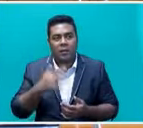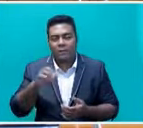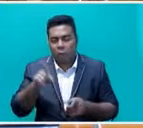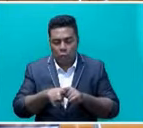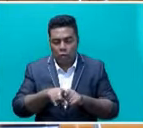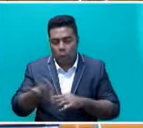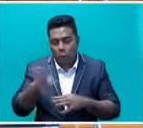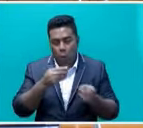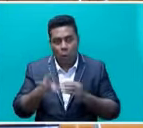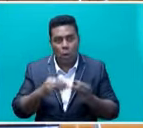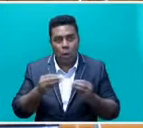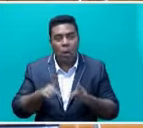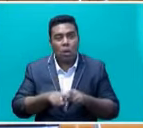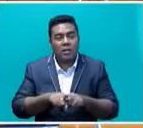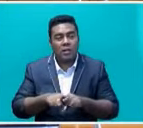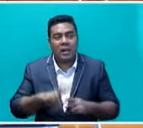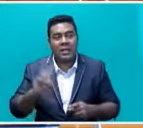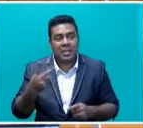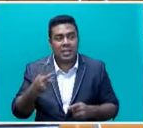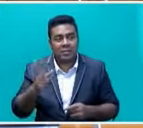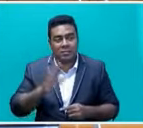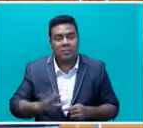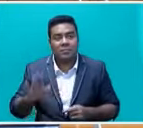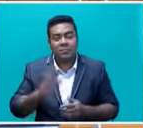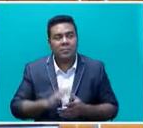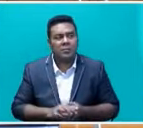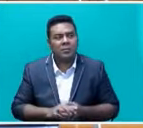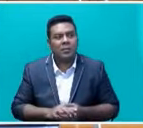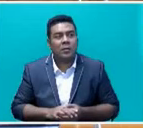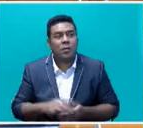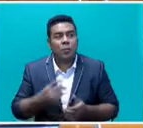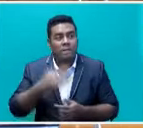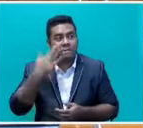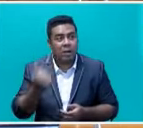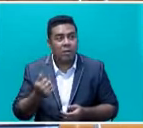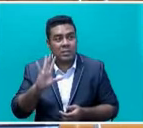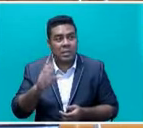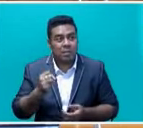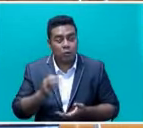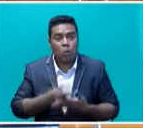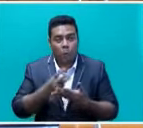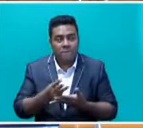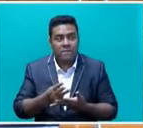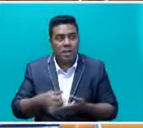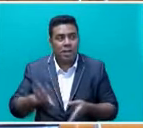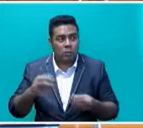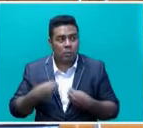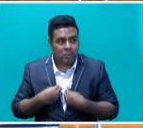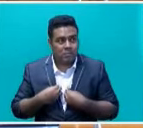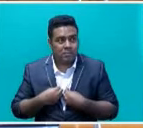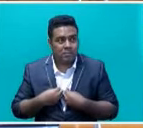to be learned before I go into the second round, Mr. Speaker, sir, talking about the second round. We found that there were some social welfare recipients who actually